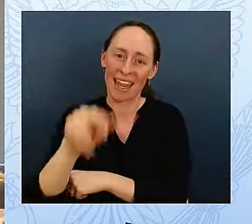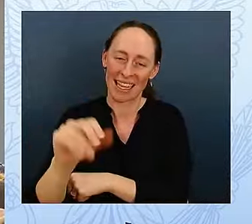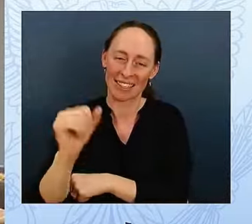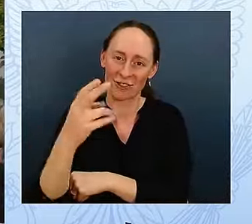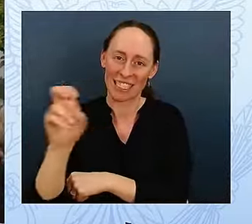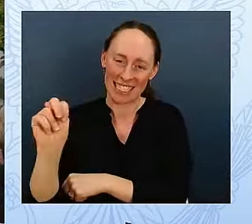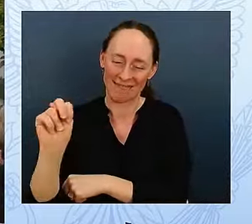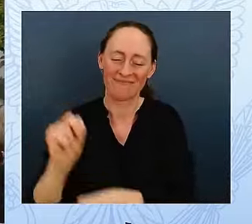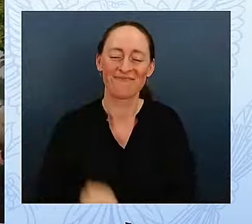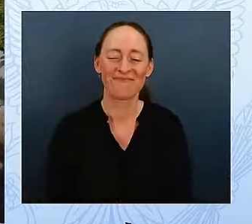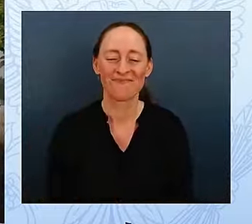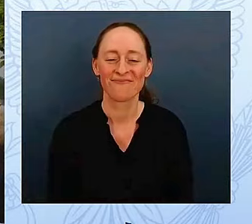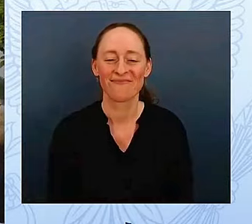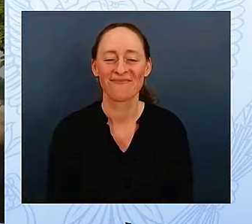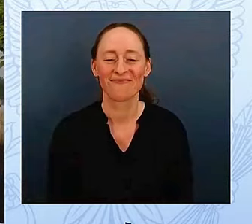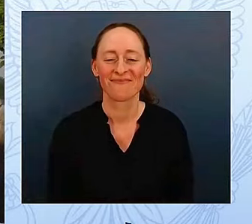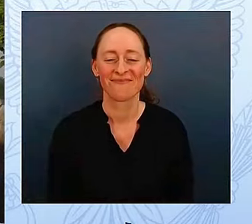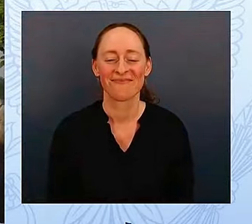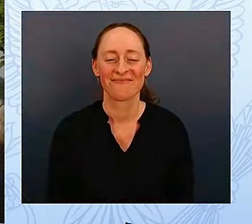Thank you, Dr. Bartlett.